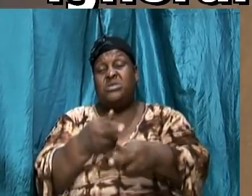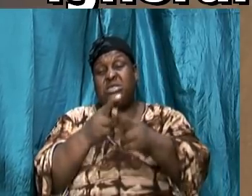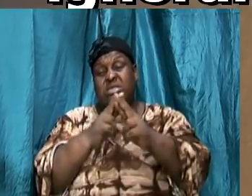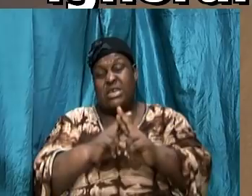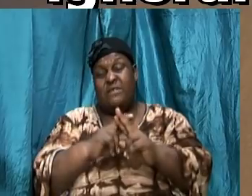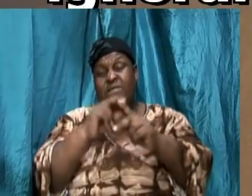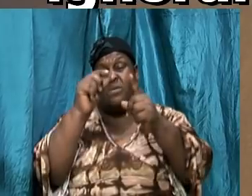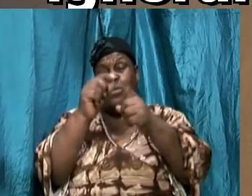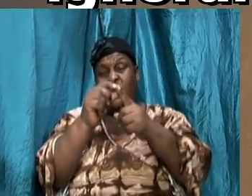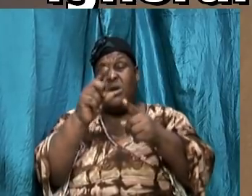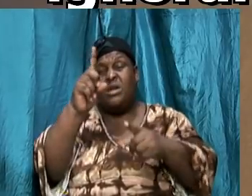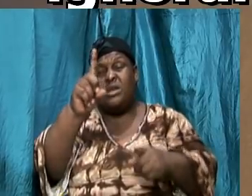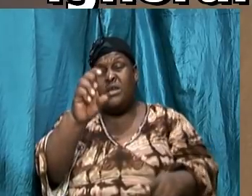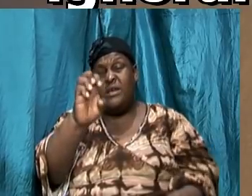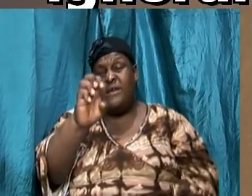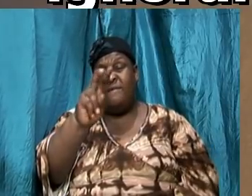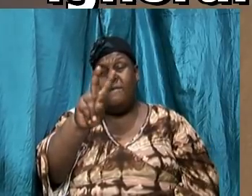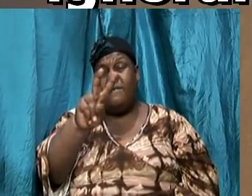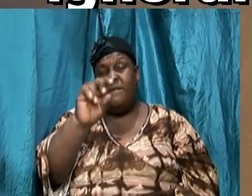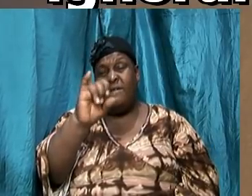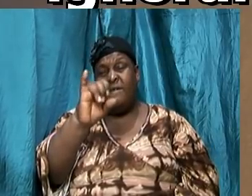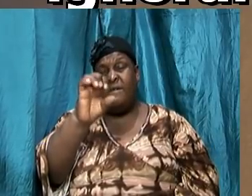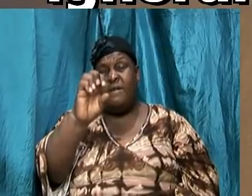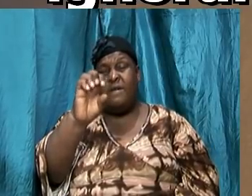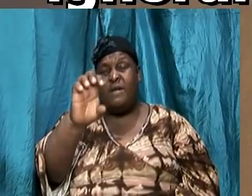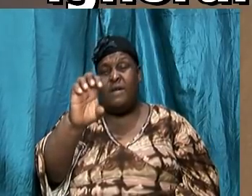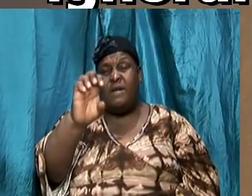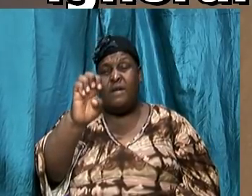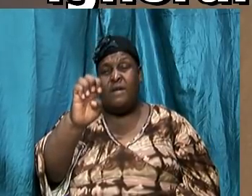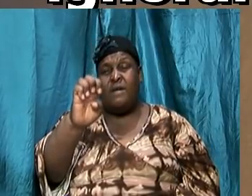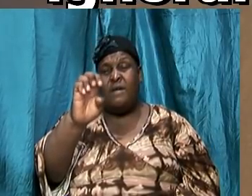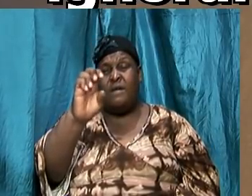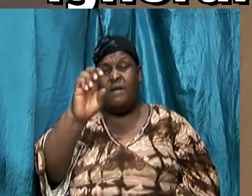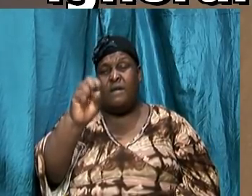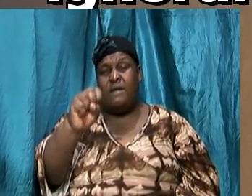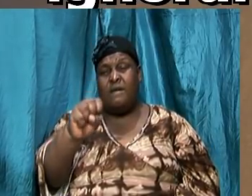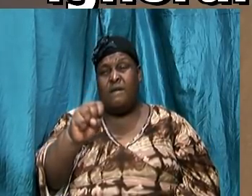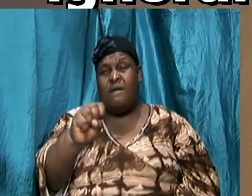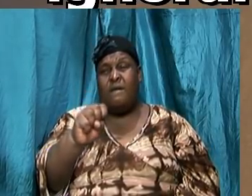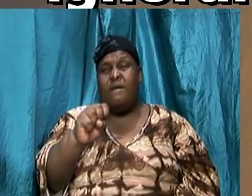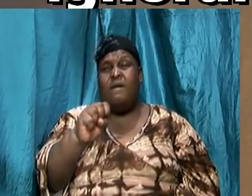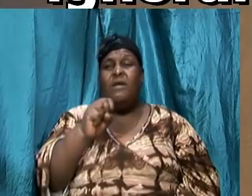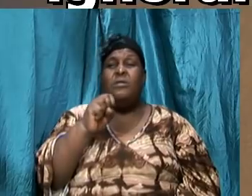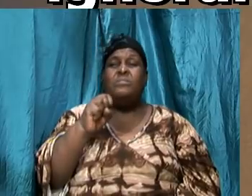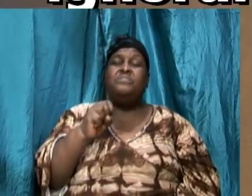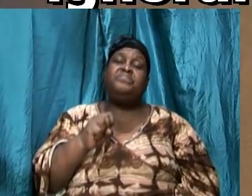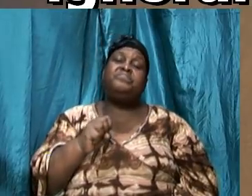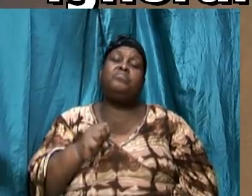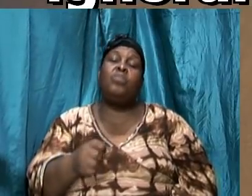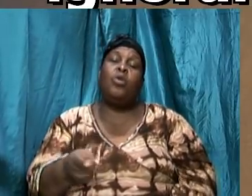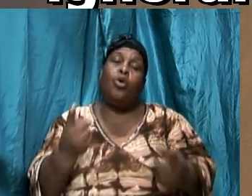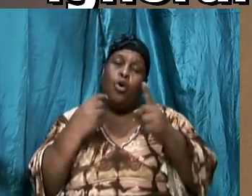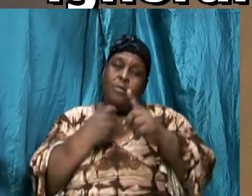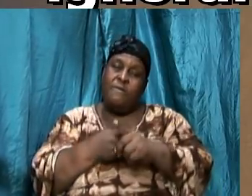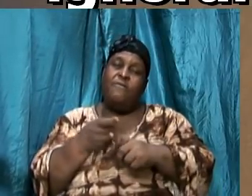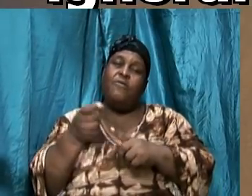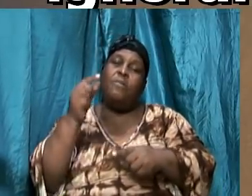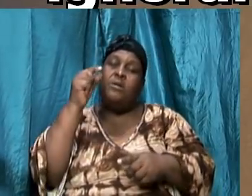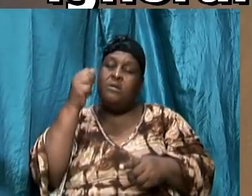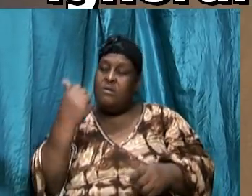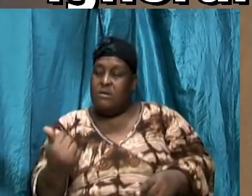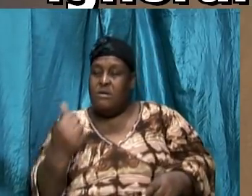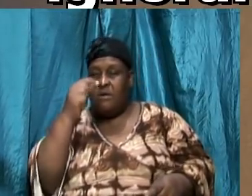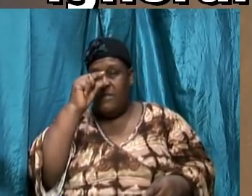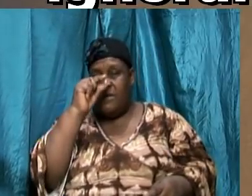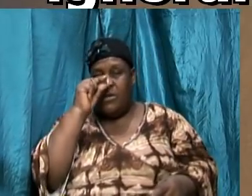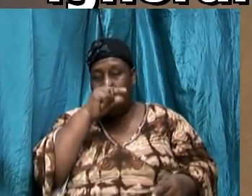matter. And it is derived from a word, another Greek word,